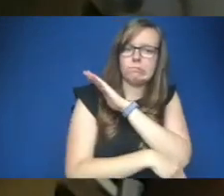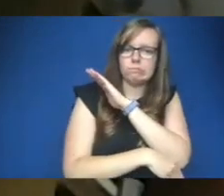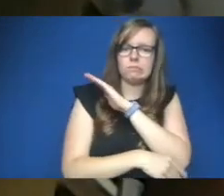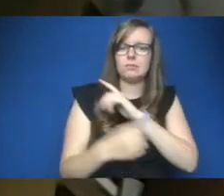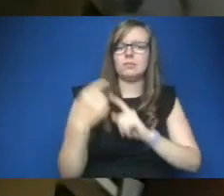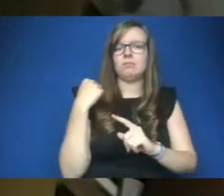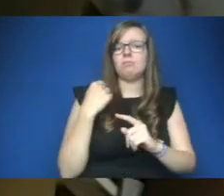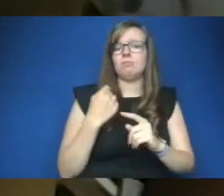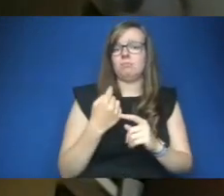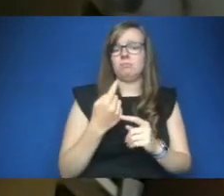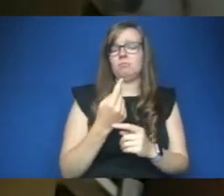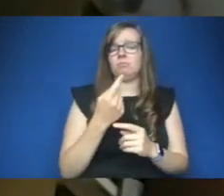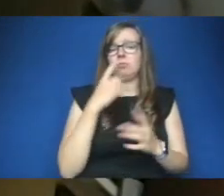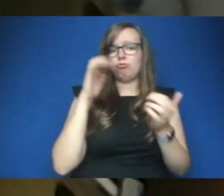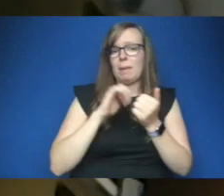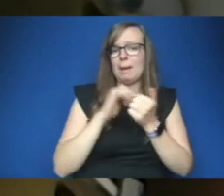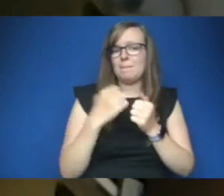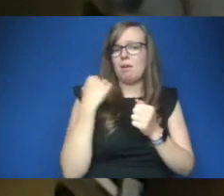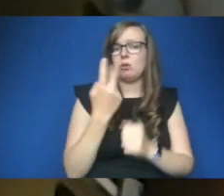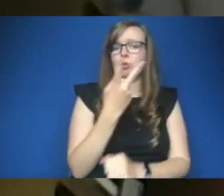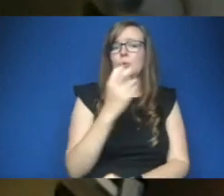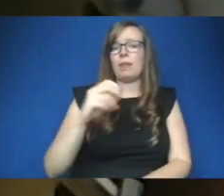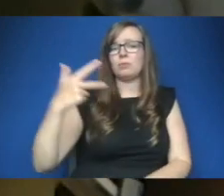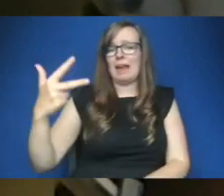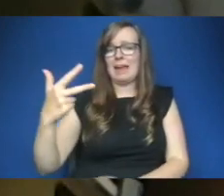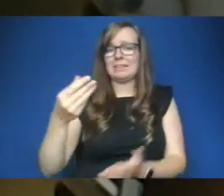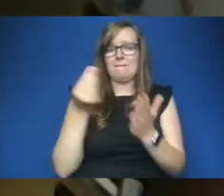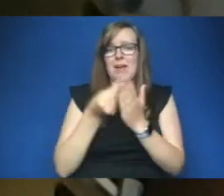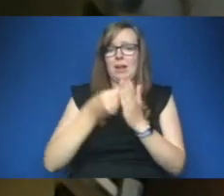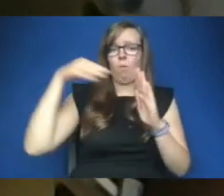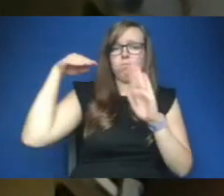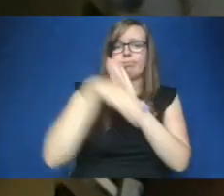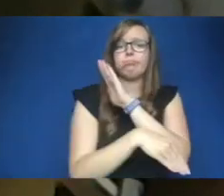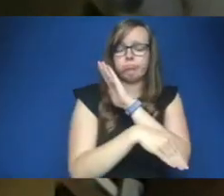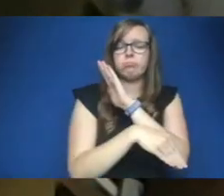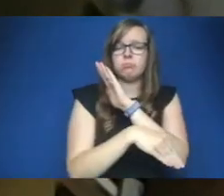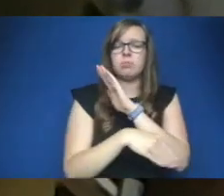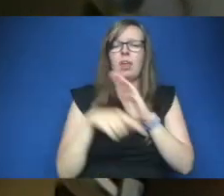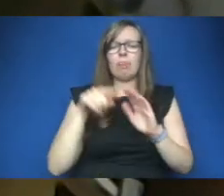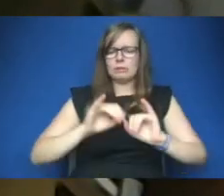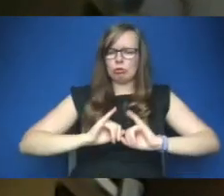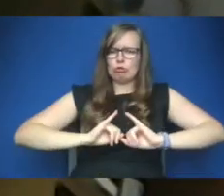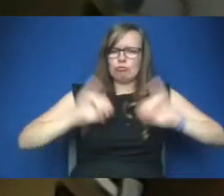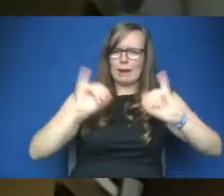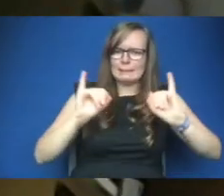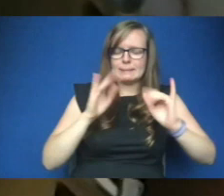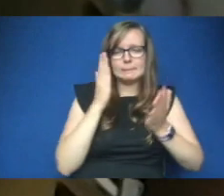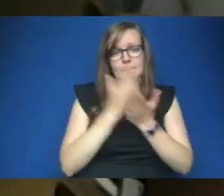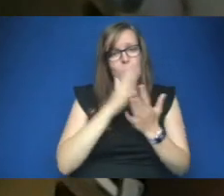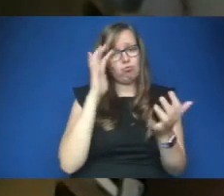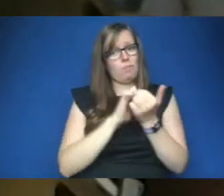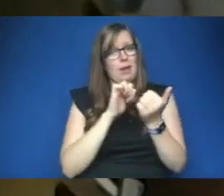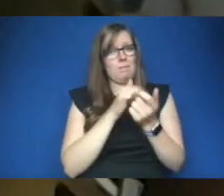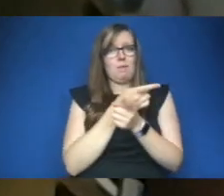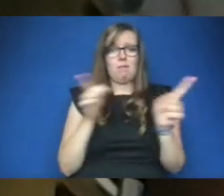the one we remember experienced in 2008 and each of these crises is memorable for the human and sometimes